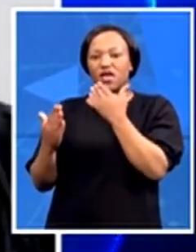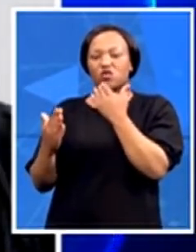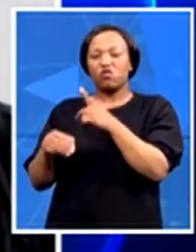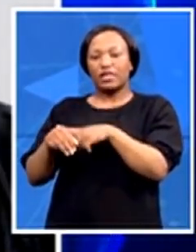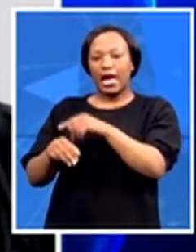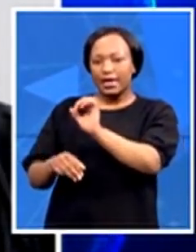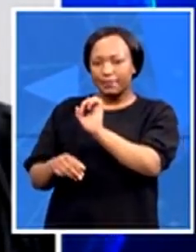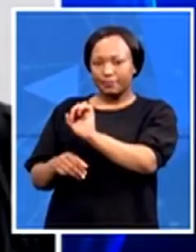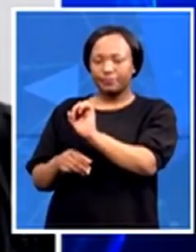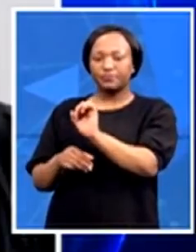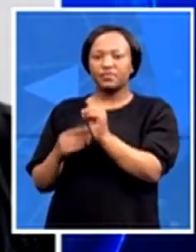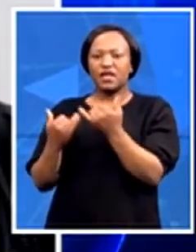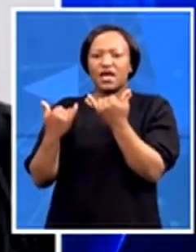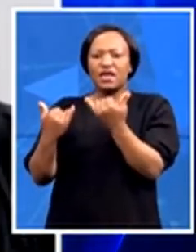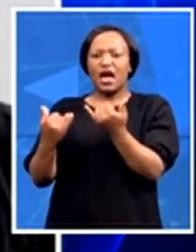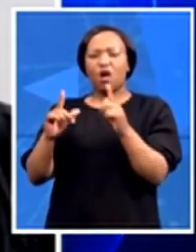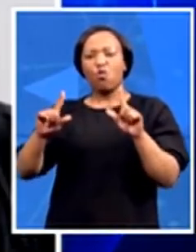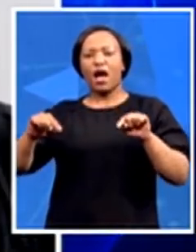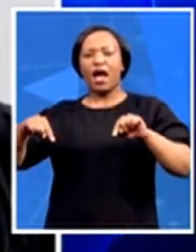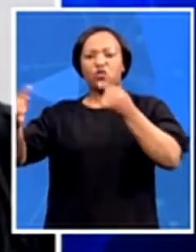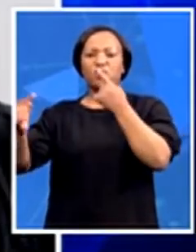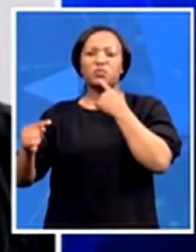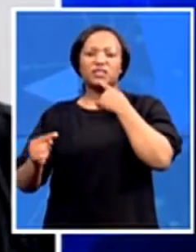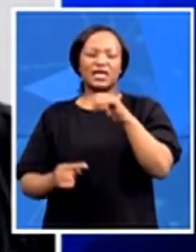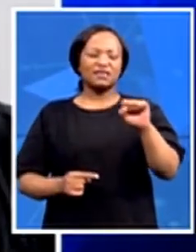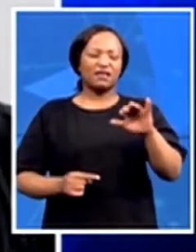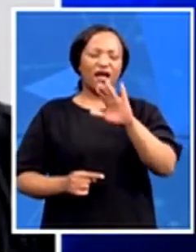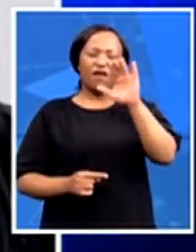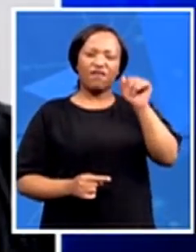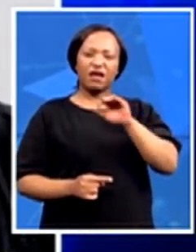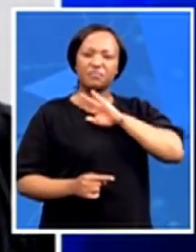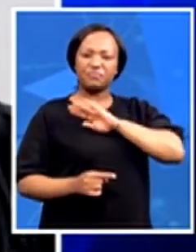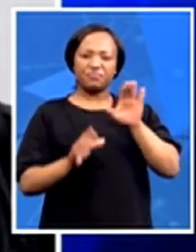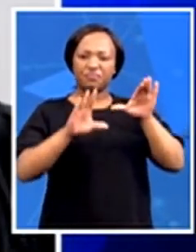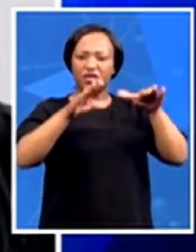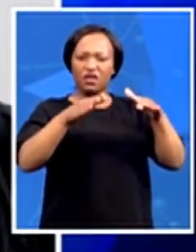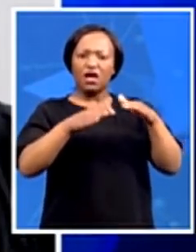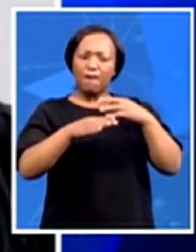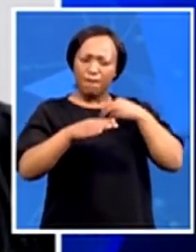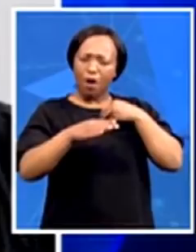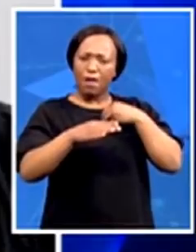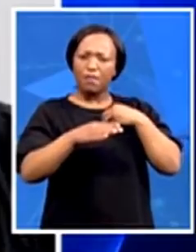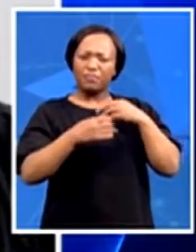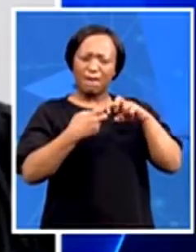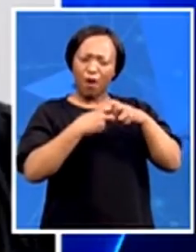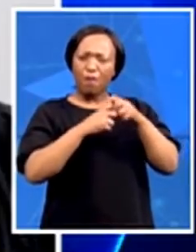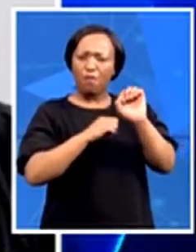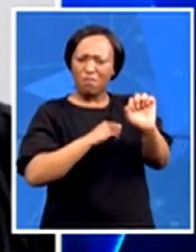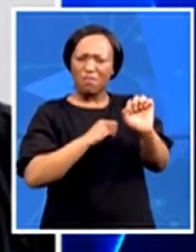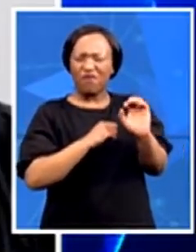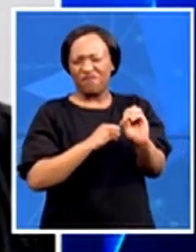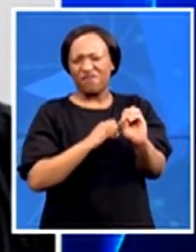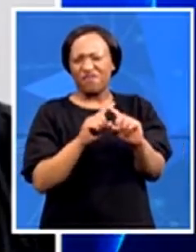that South African troops have their own problems to deal with, could South Africa have avoided involvement in